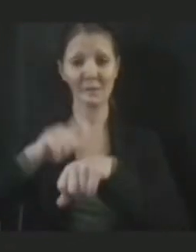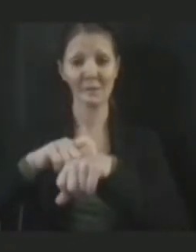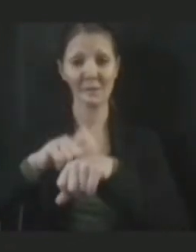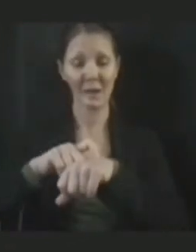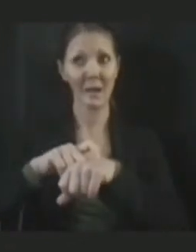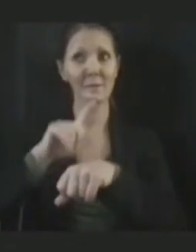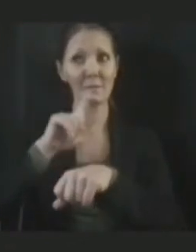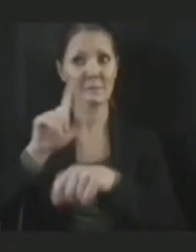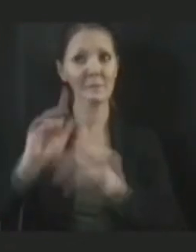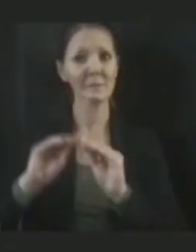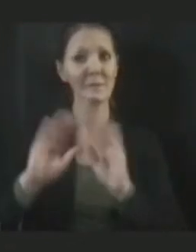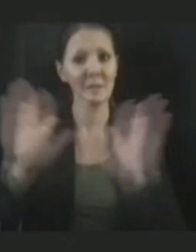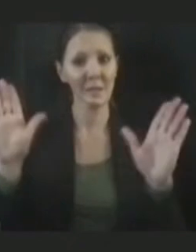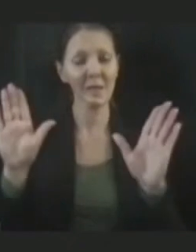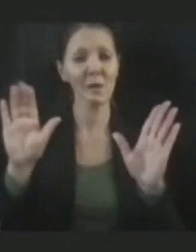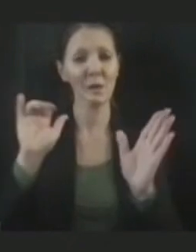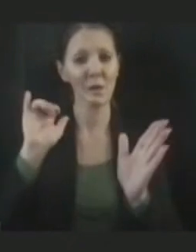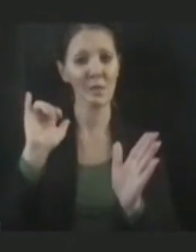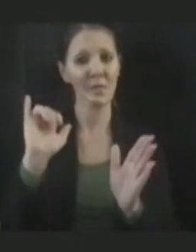evidence that COVID